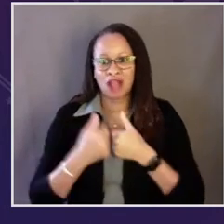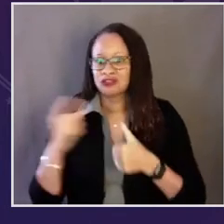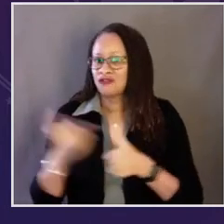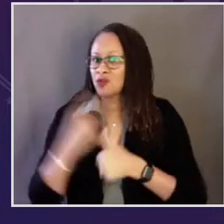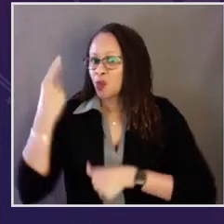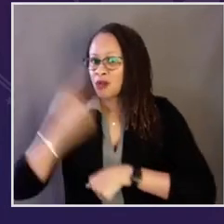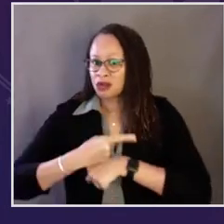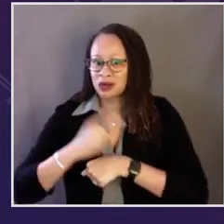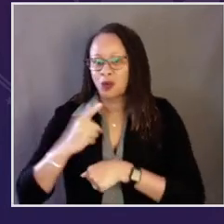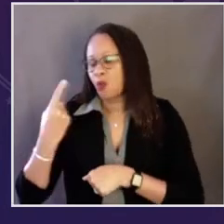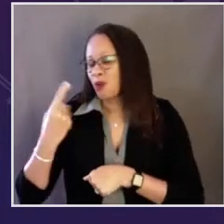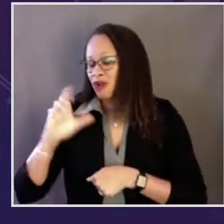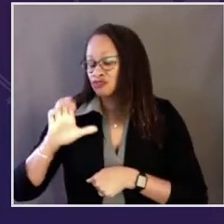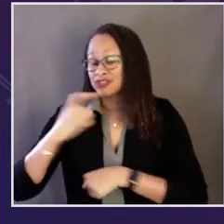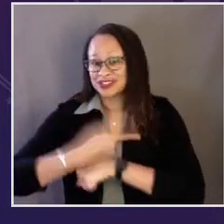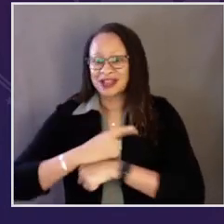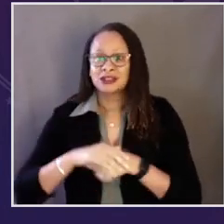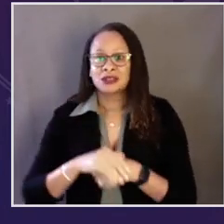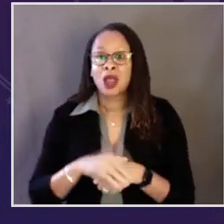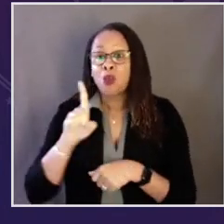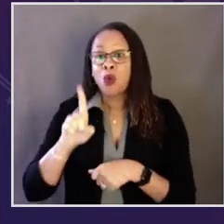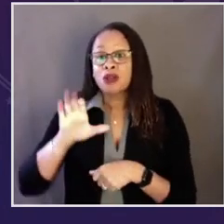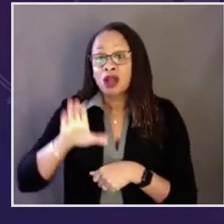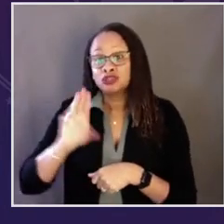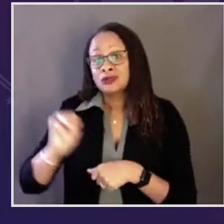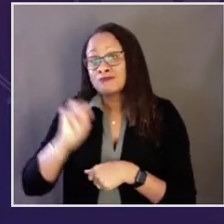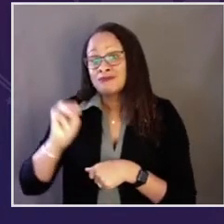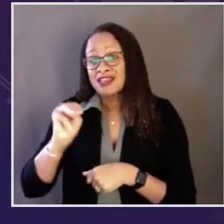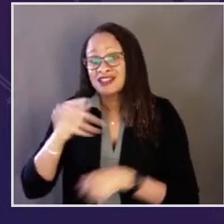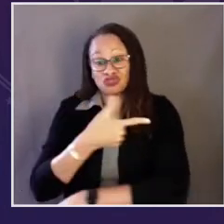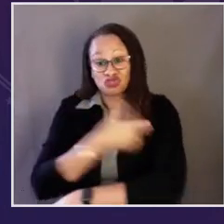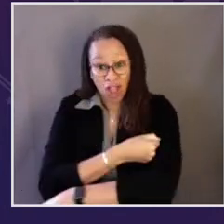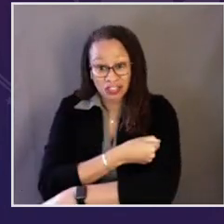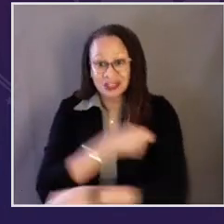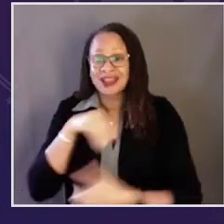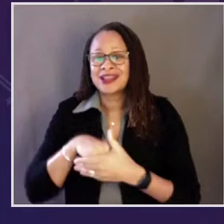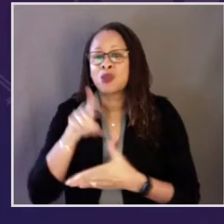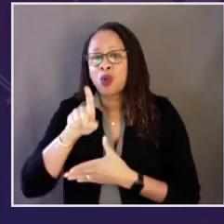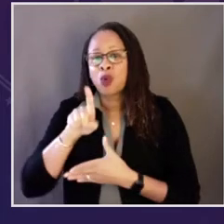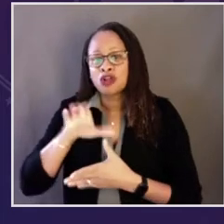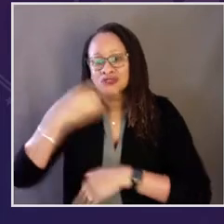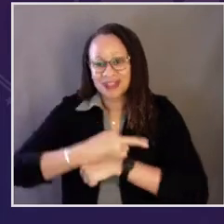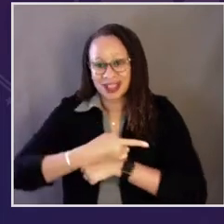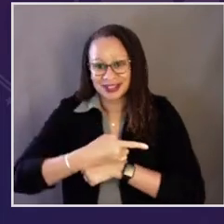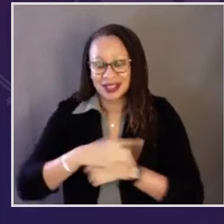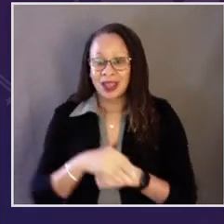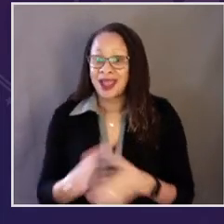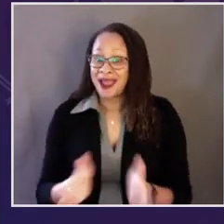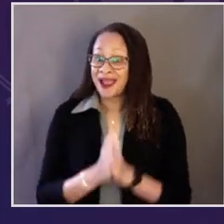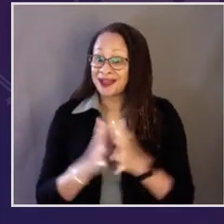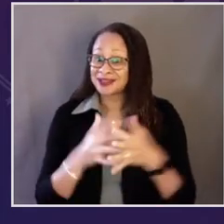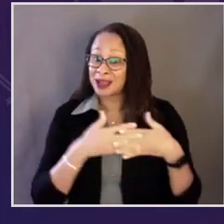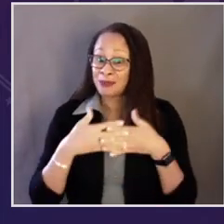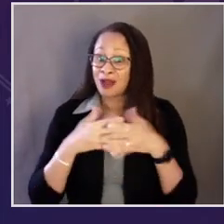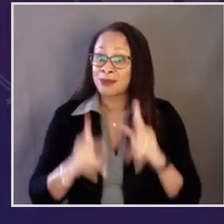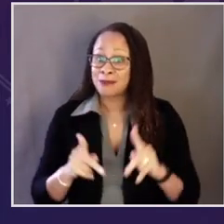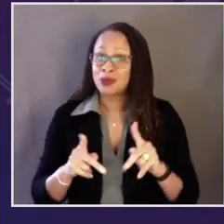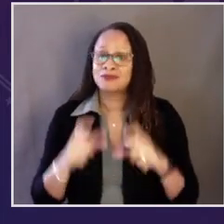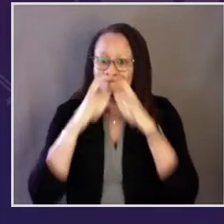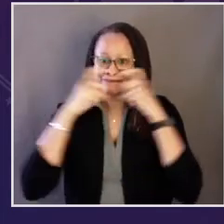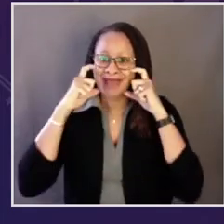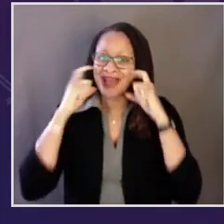bold and doable challenge in my first 100 days – 100 million shots in 100 days,